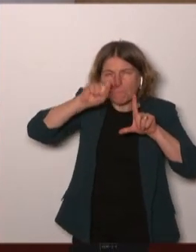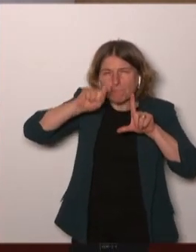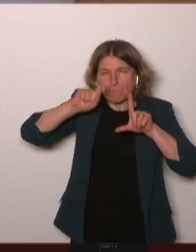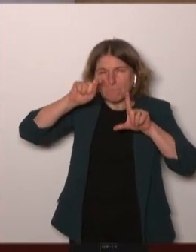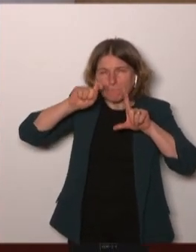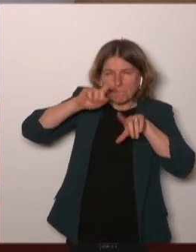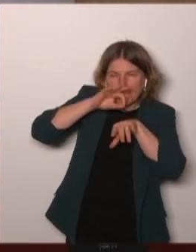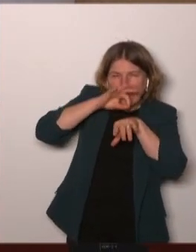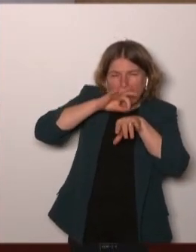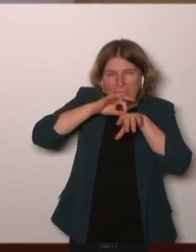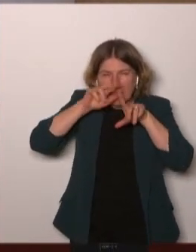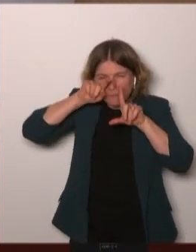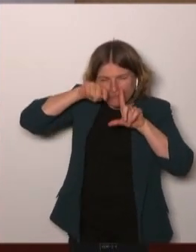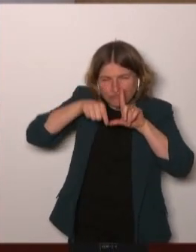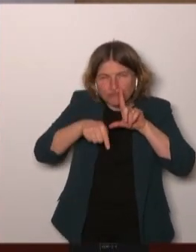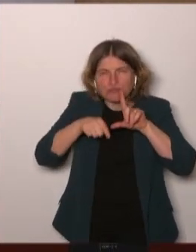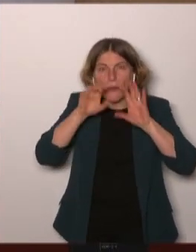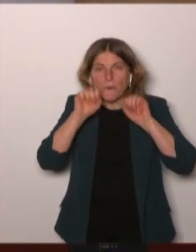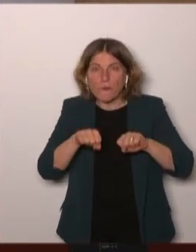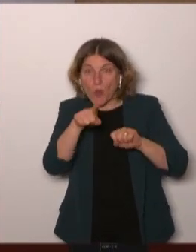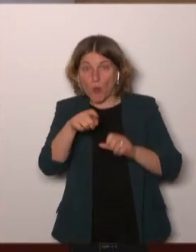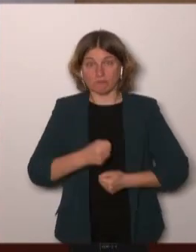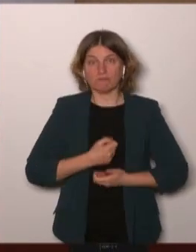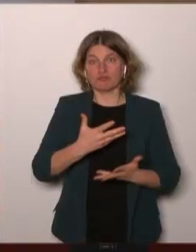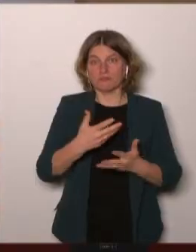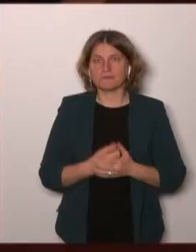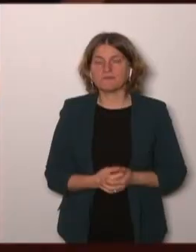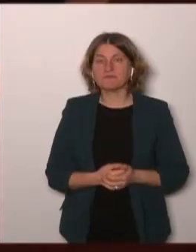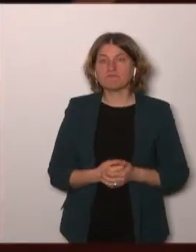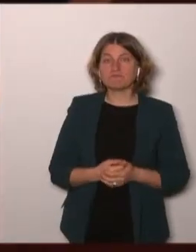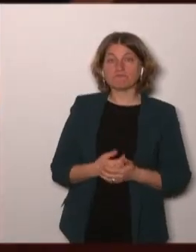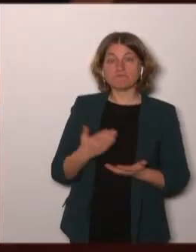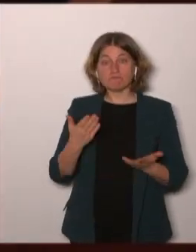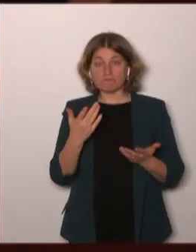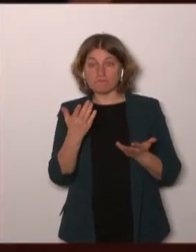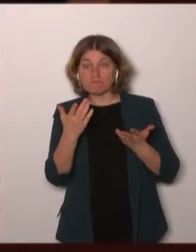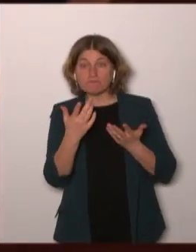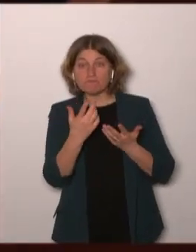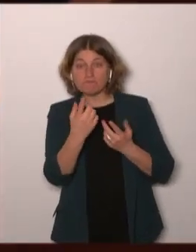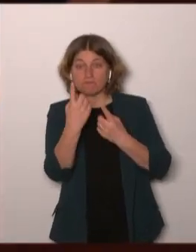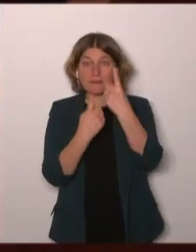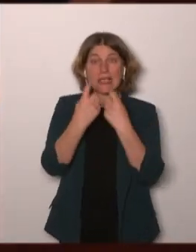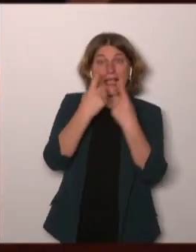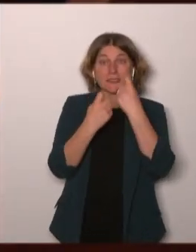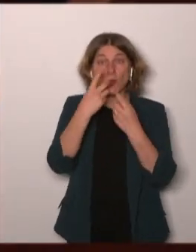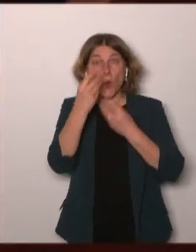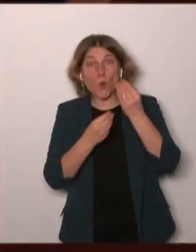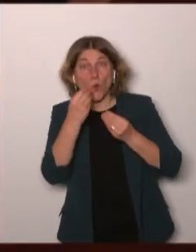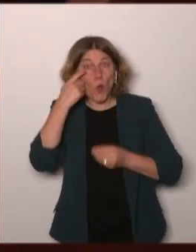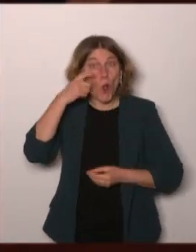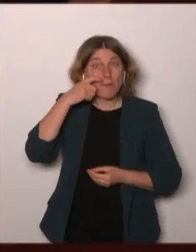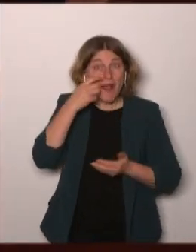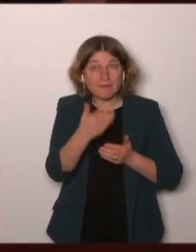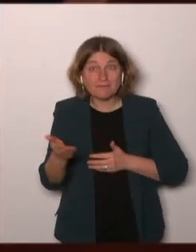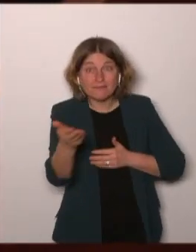are there some questions in the audience or comments can be also of course and don't hesitate